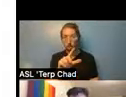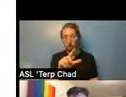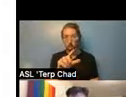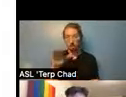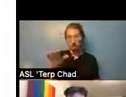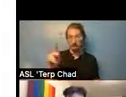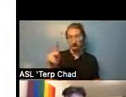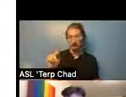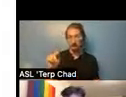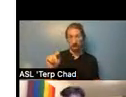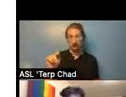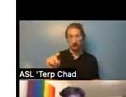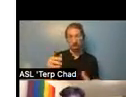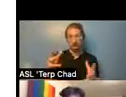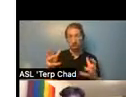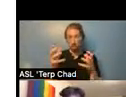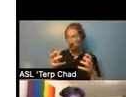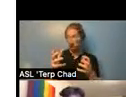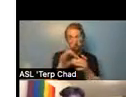or before we go to question and answers?